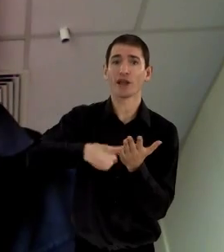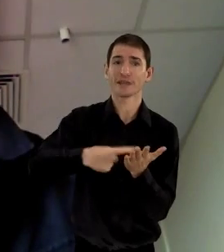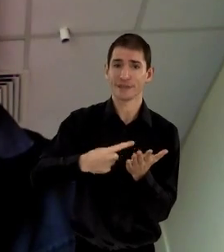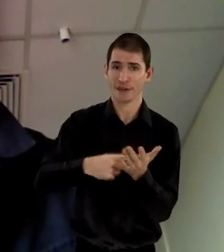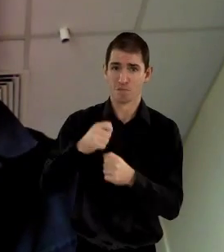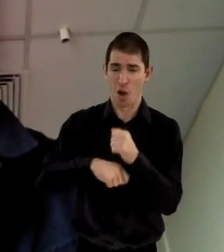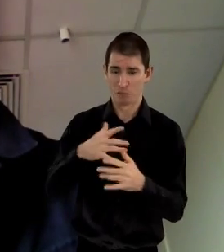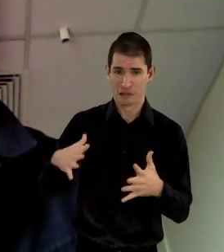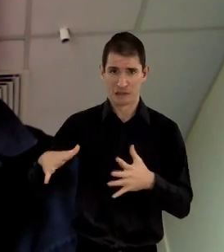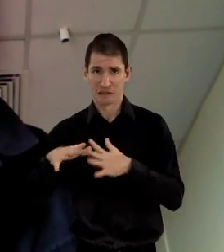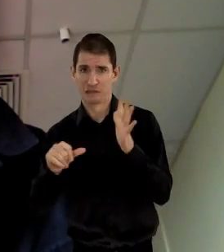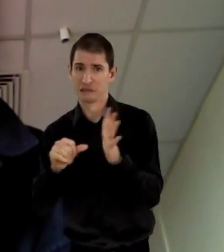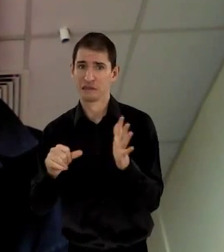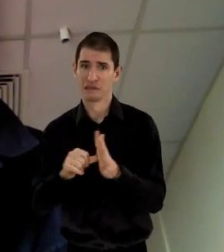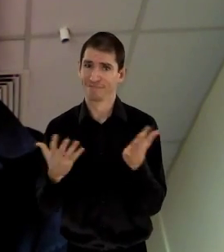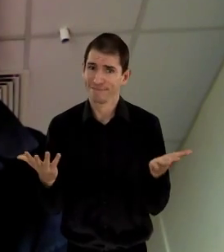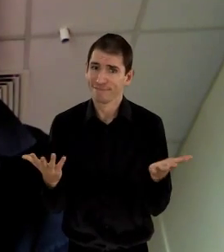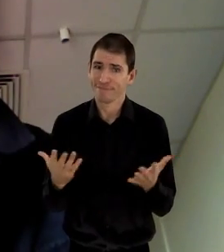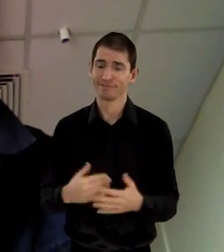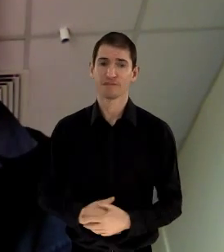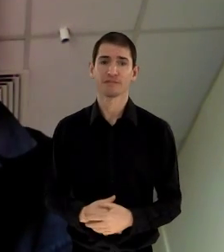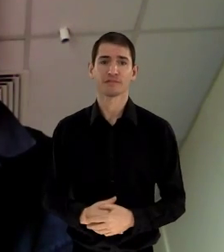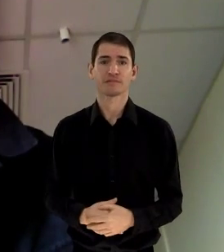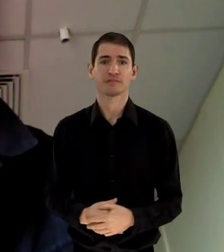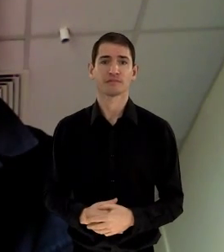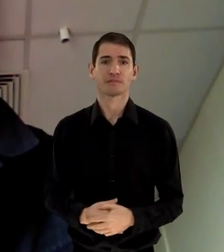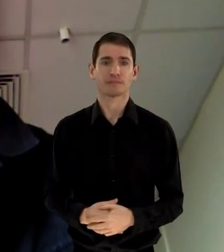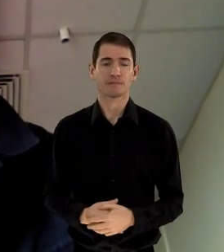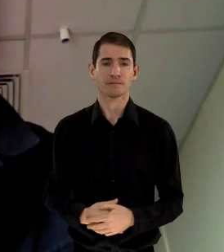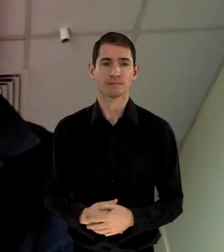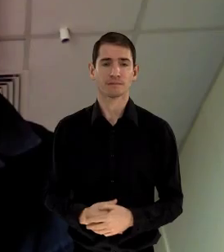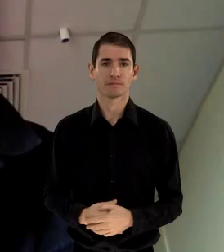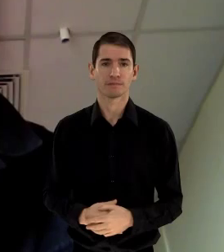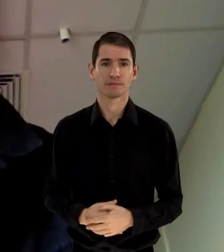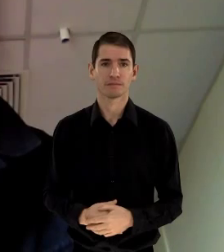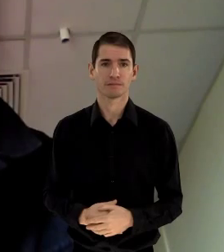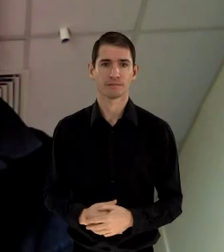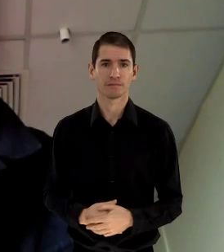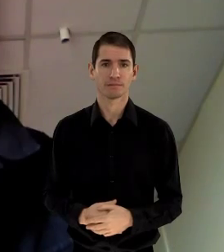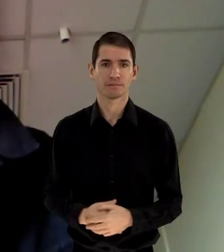a situation which has been increasingly denied by current government policy.